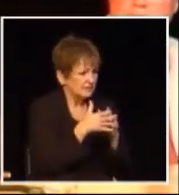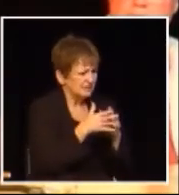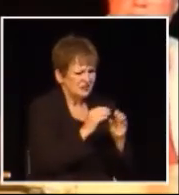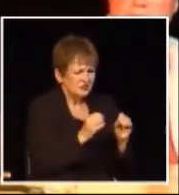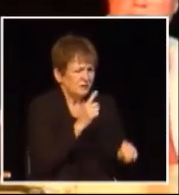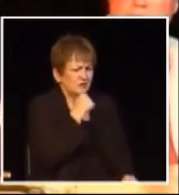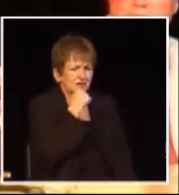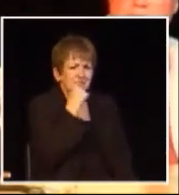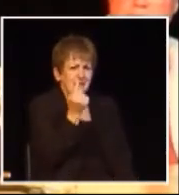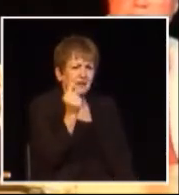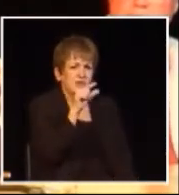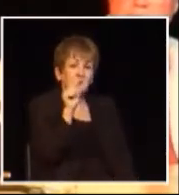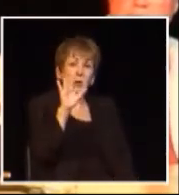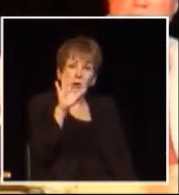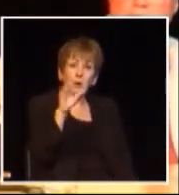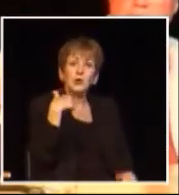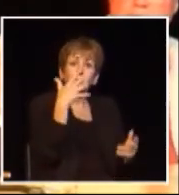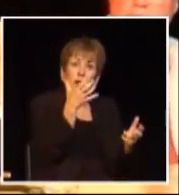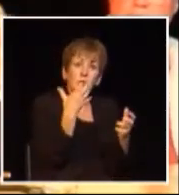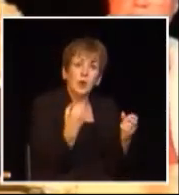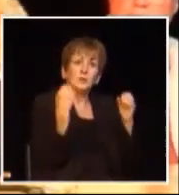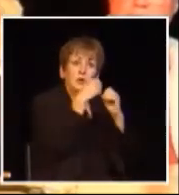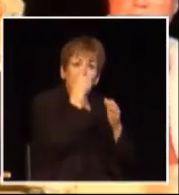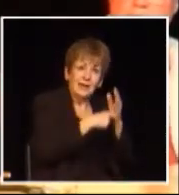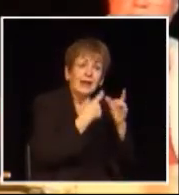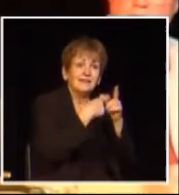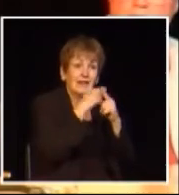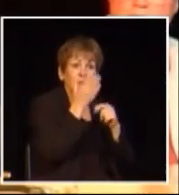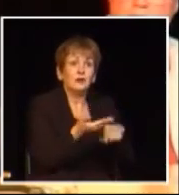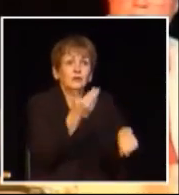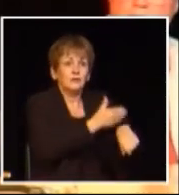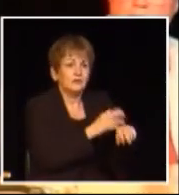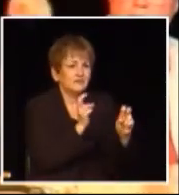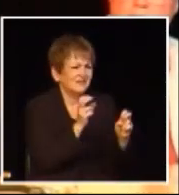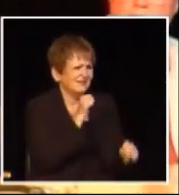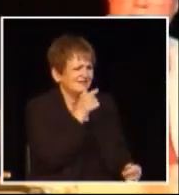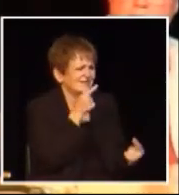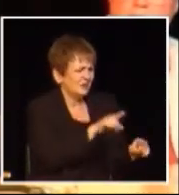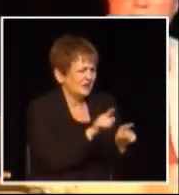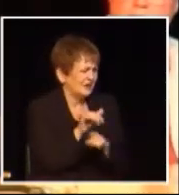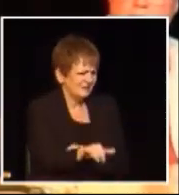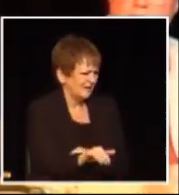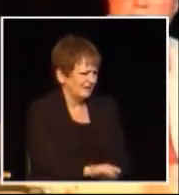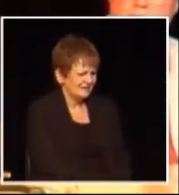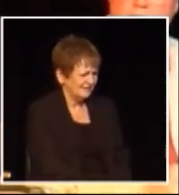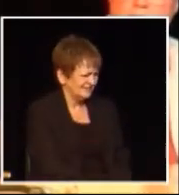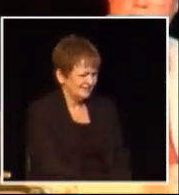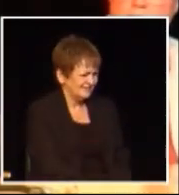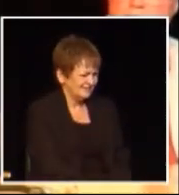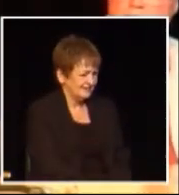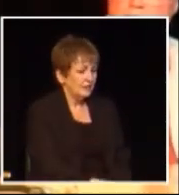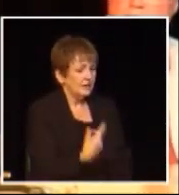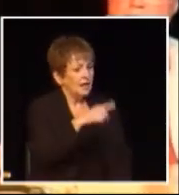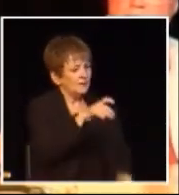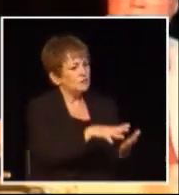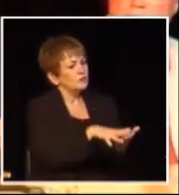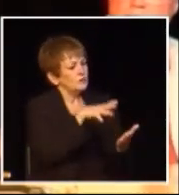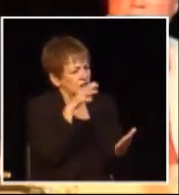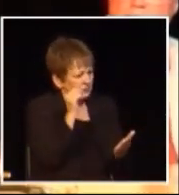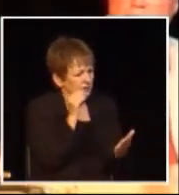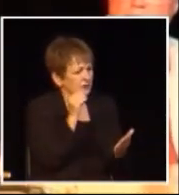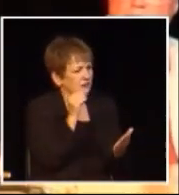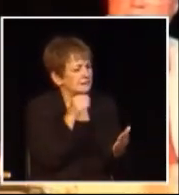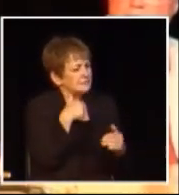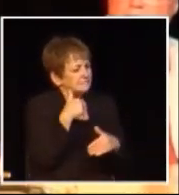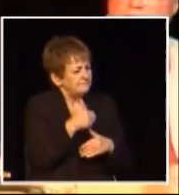that matter that would be telling its government tax us more and things will get better that just doesn't happen folks